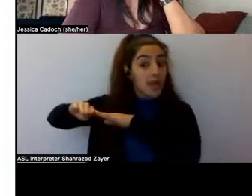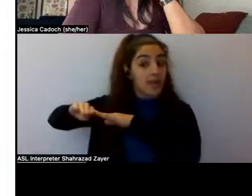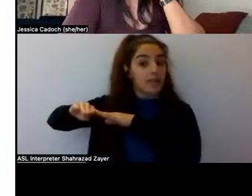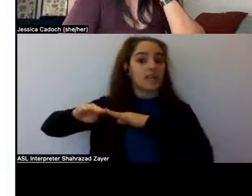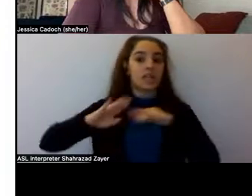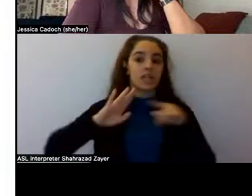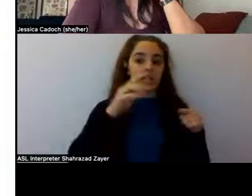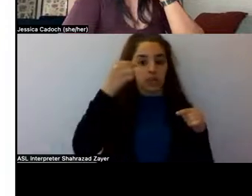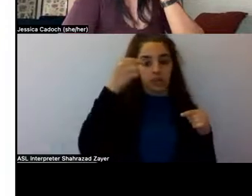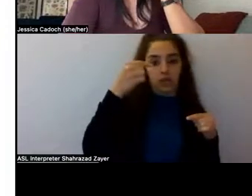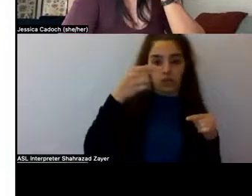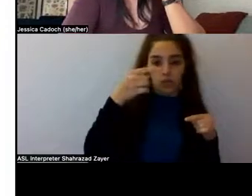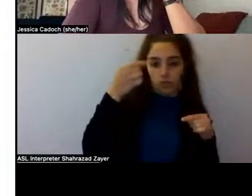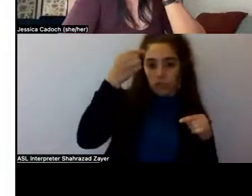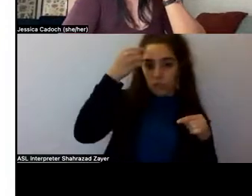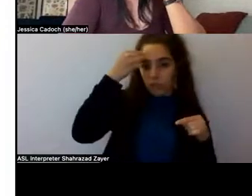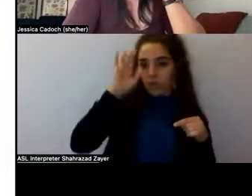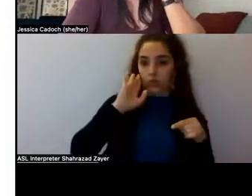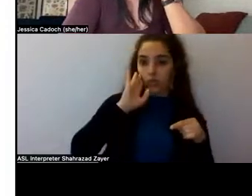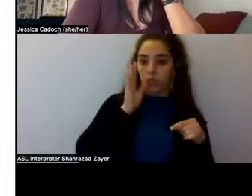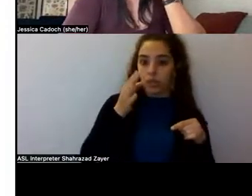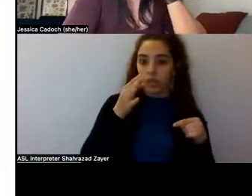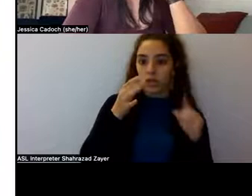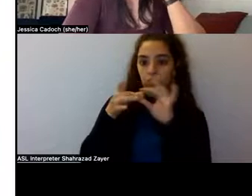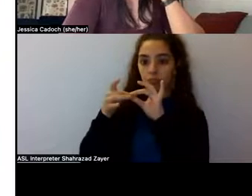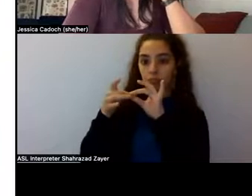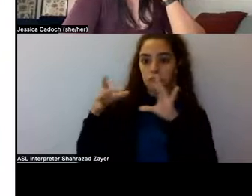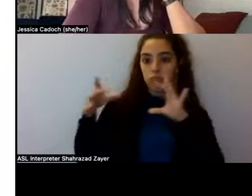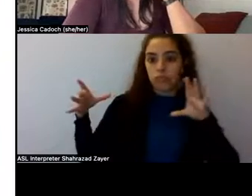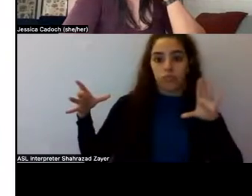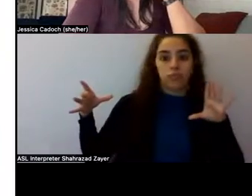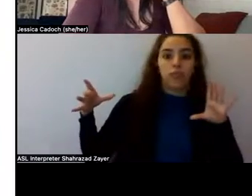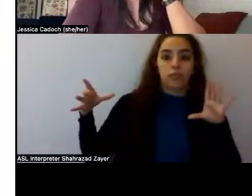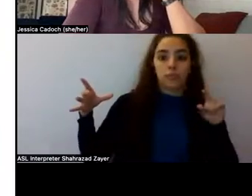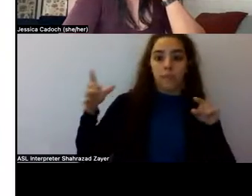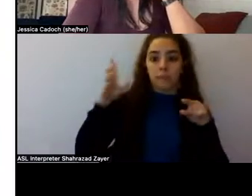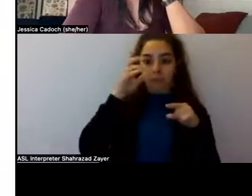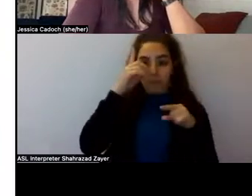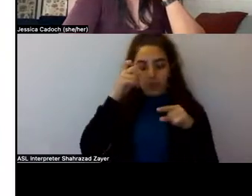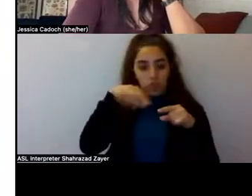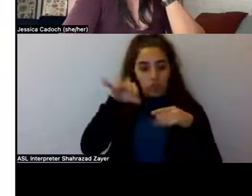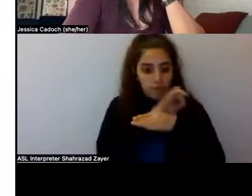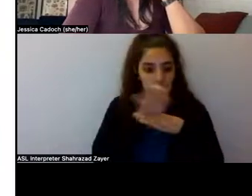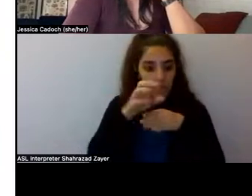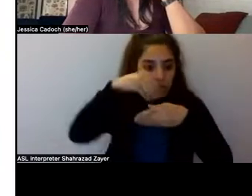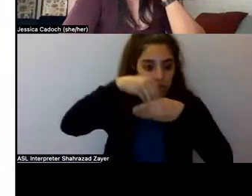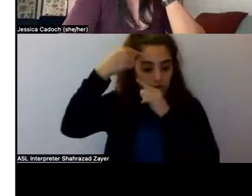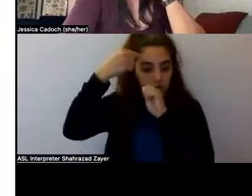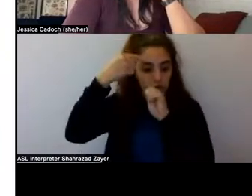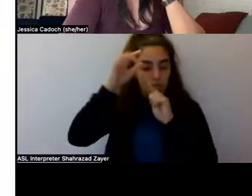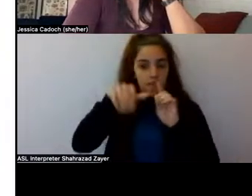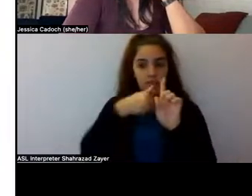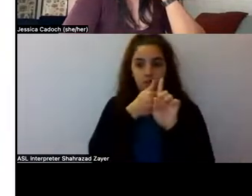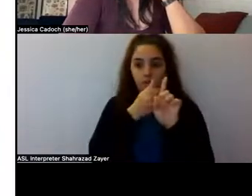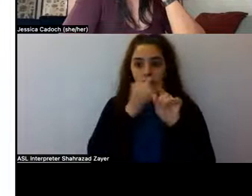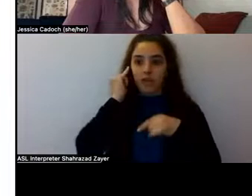as one of the neuroscientists put it, put it, let off the leash because that those ego functions that fund that, that self-idea is